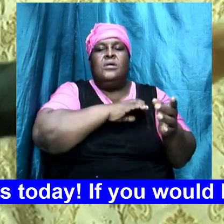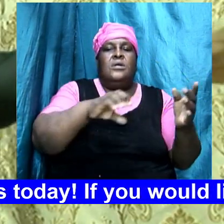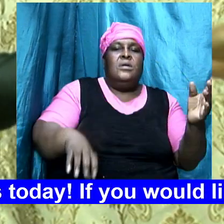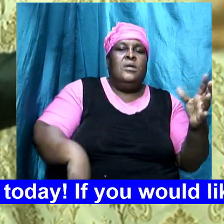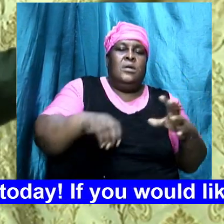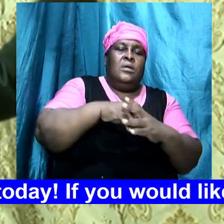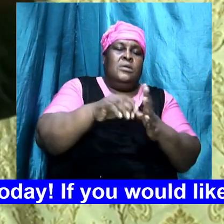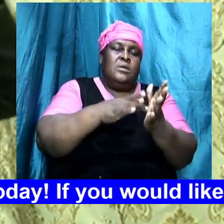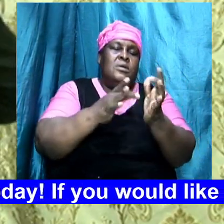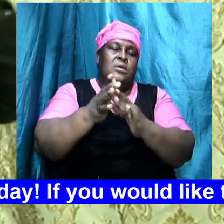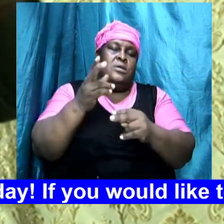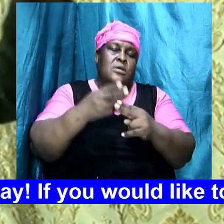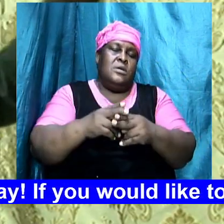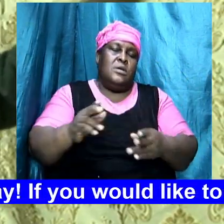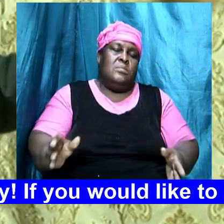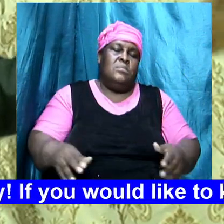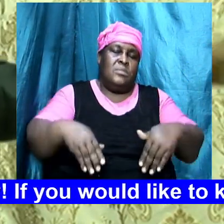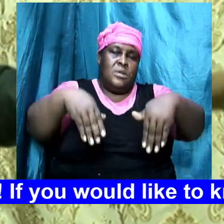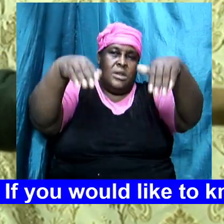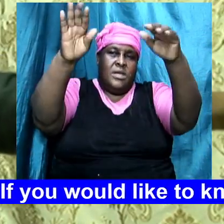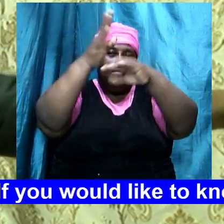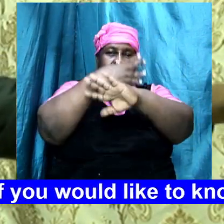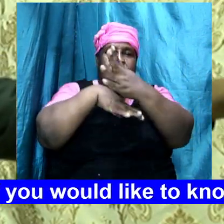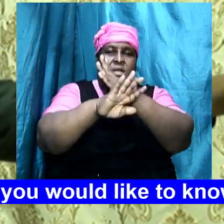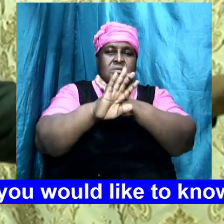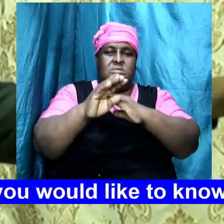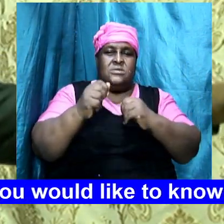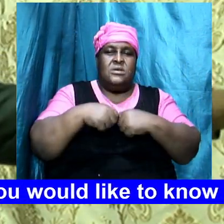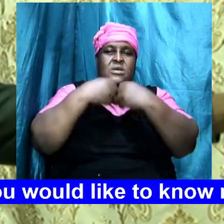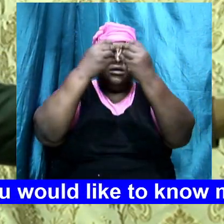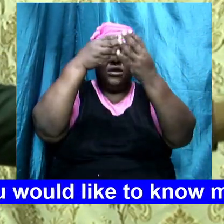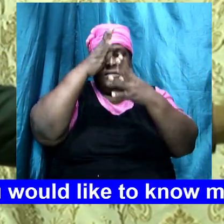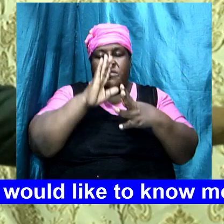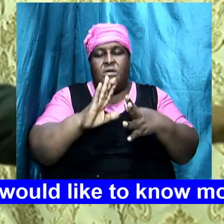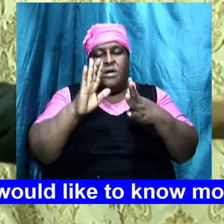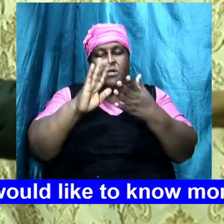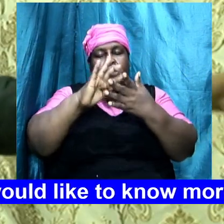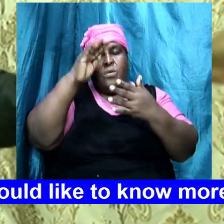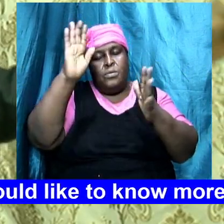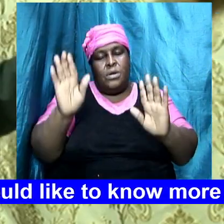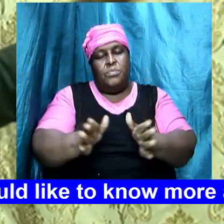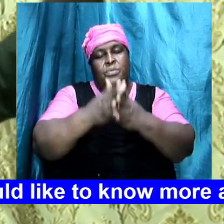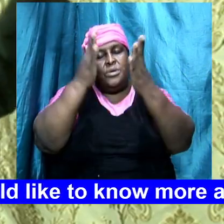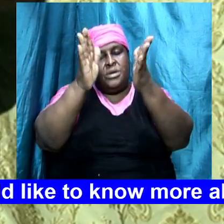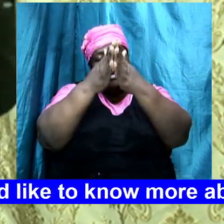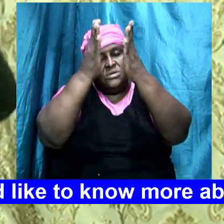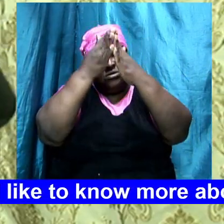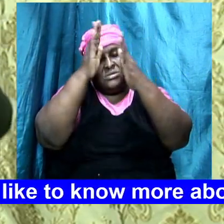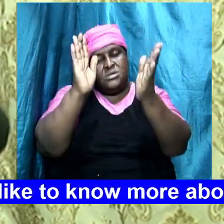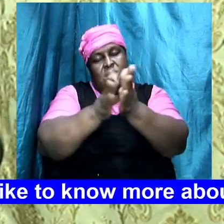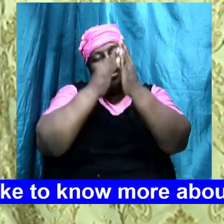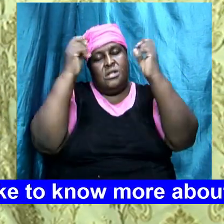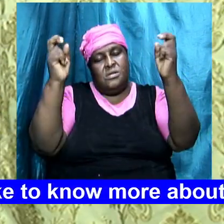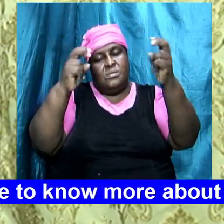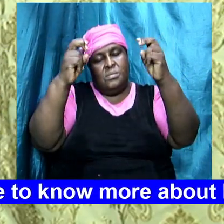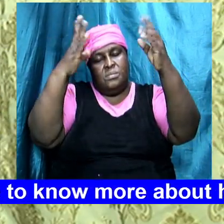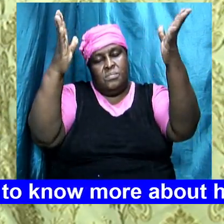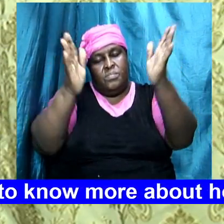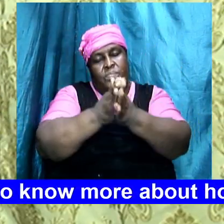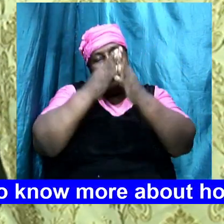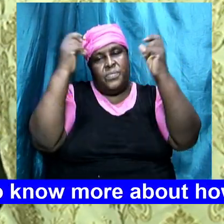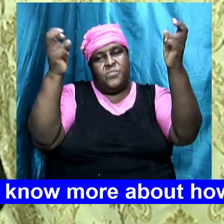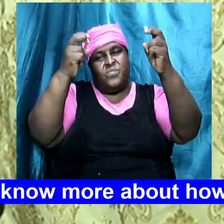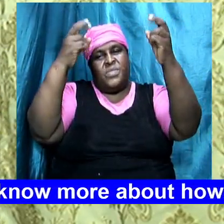name lift your hands somebody give God praise give God glory amen amen hallelujah hallelujah